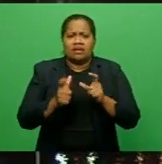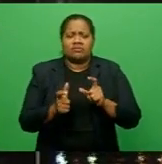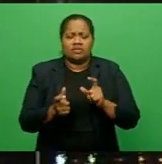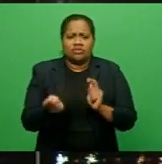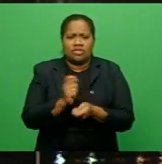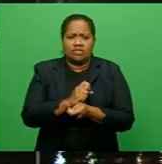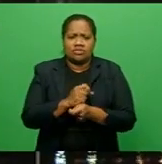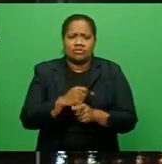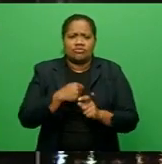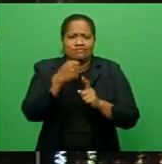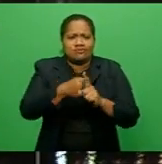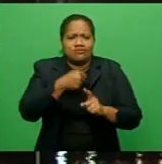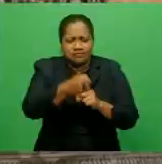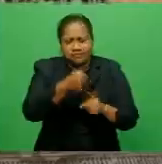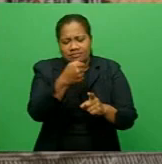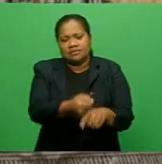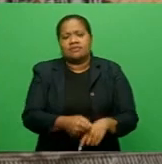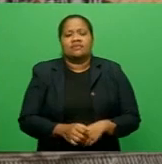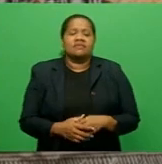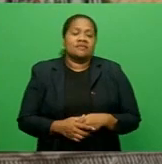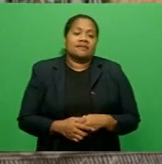level. Josiah Nanunga has more.